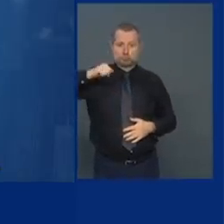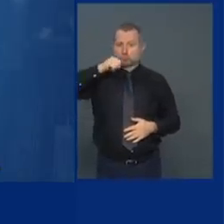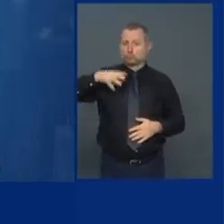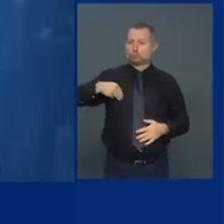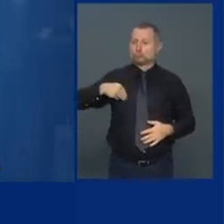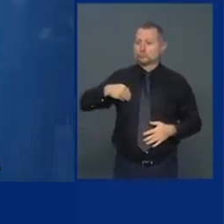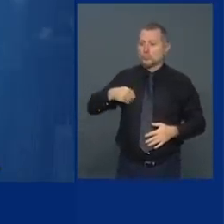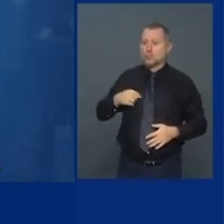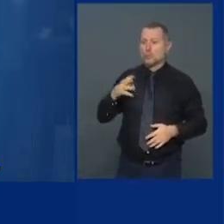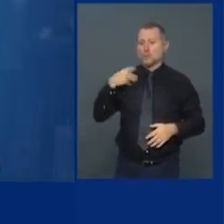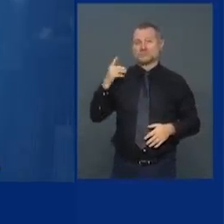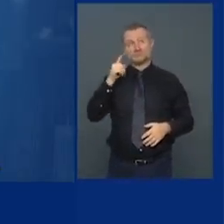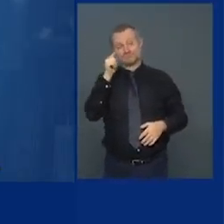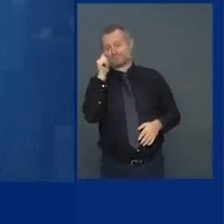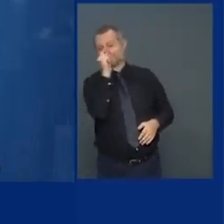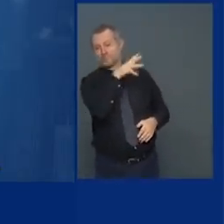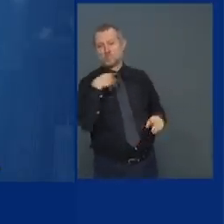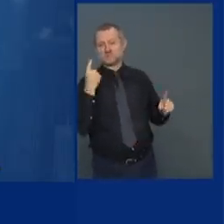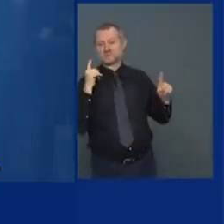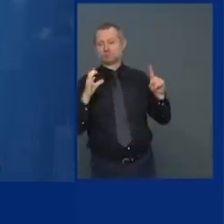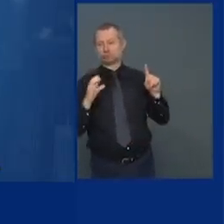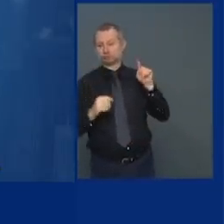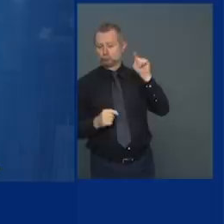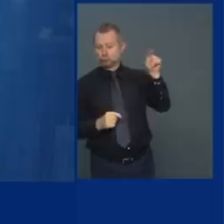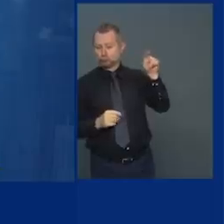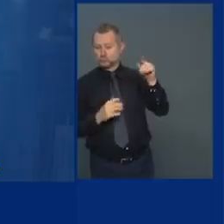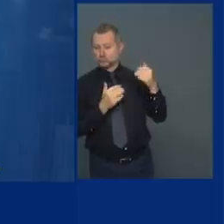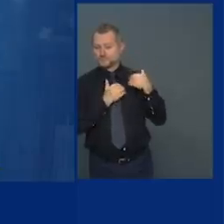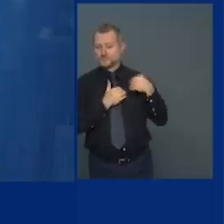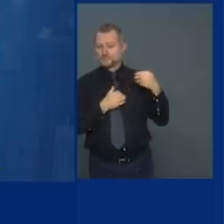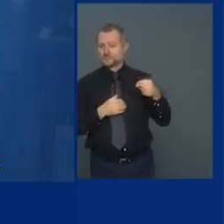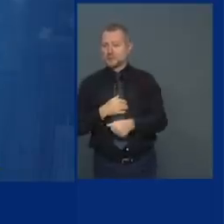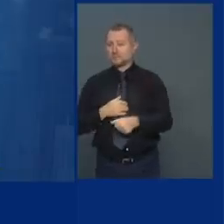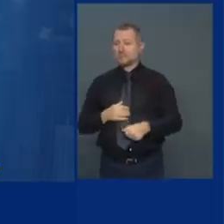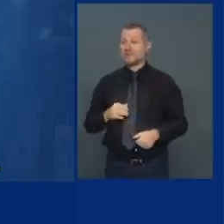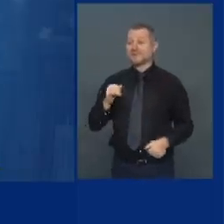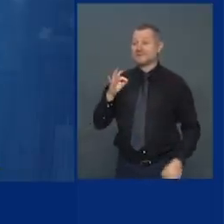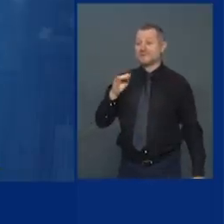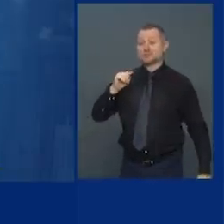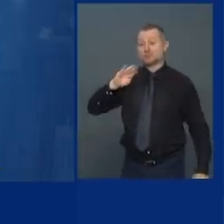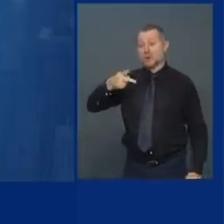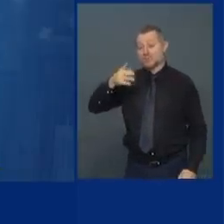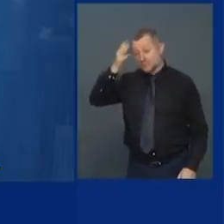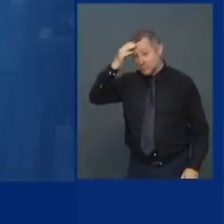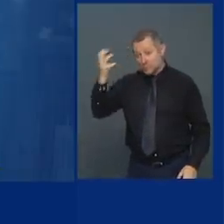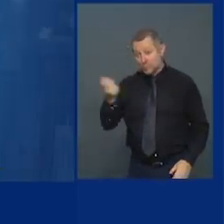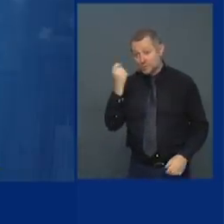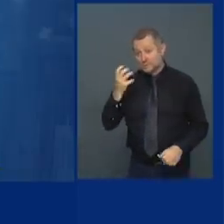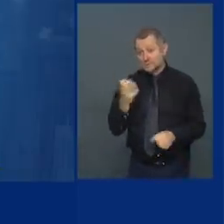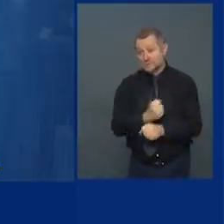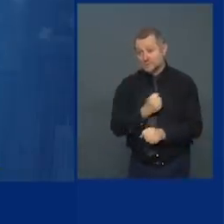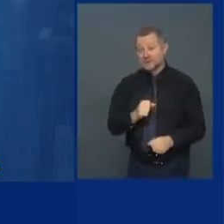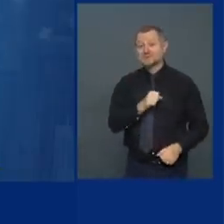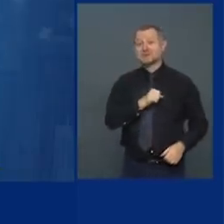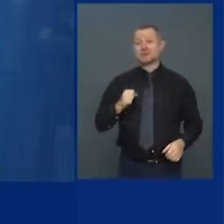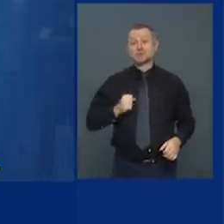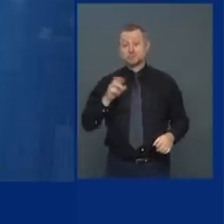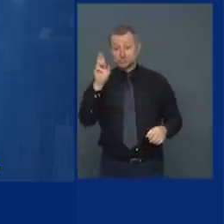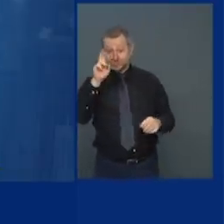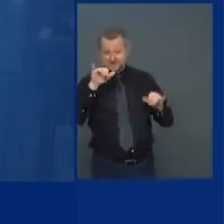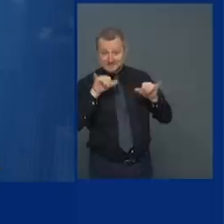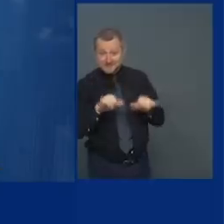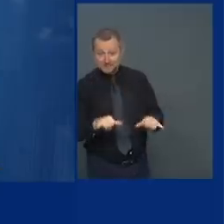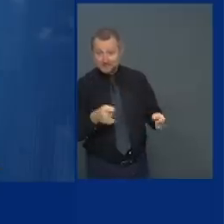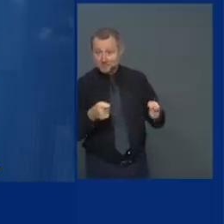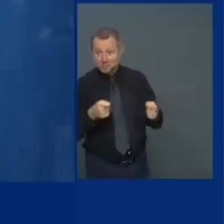Washington and if Trump wins again and the Senate Republican wins yes we have